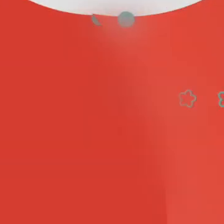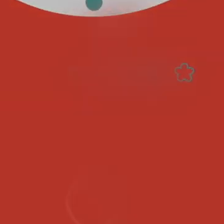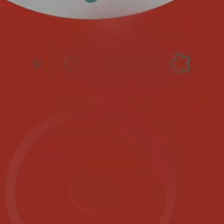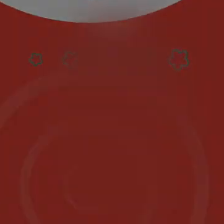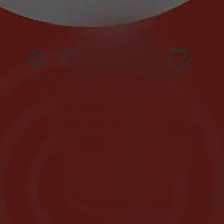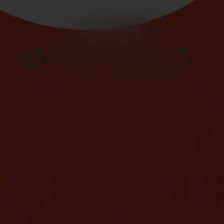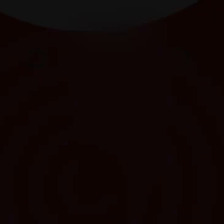Words.